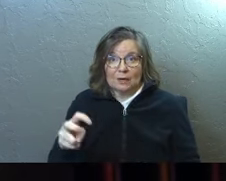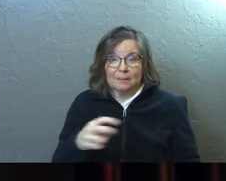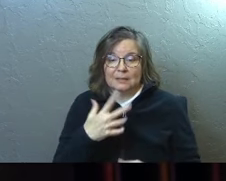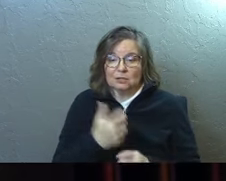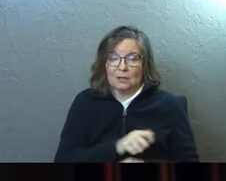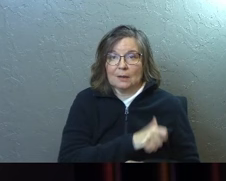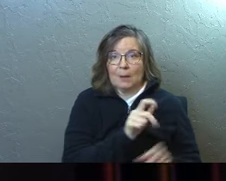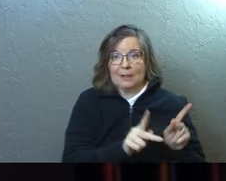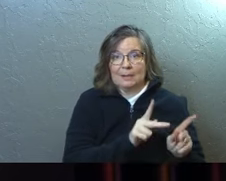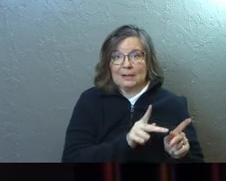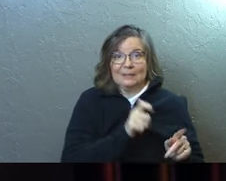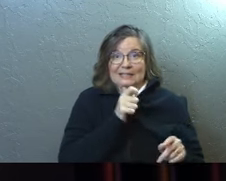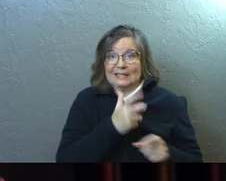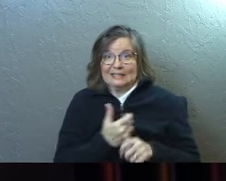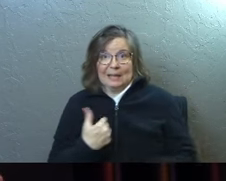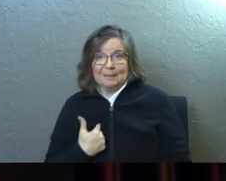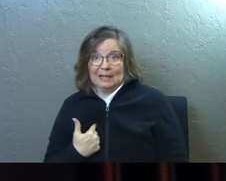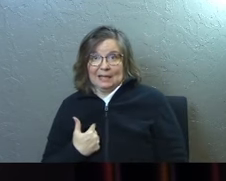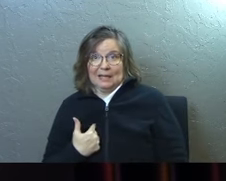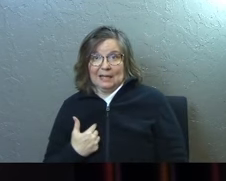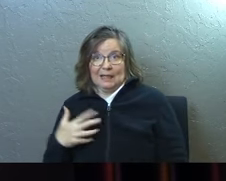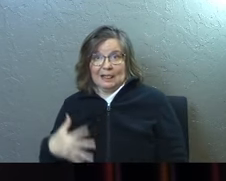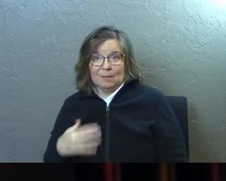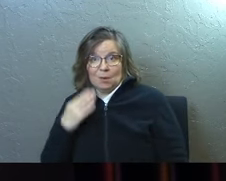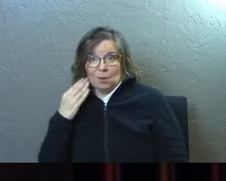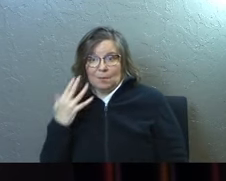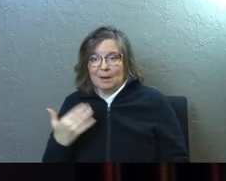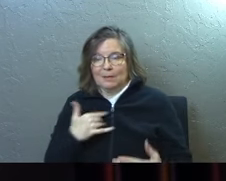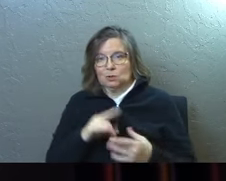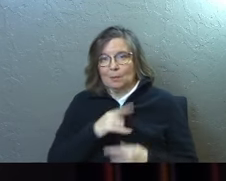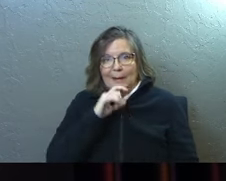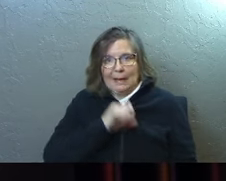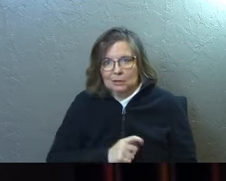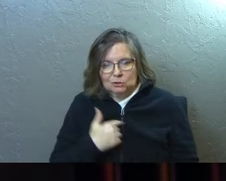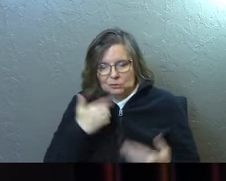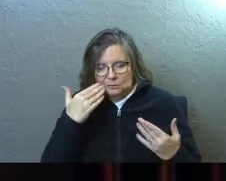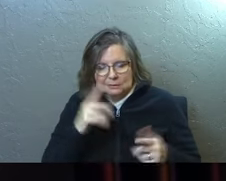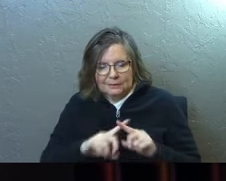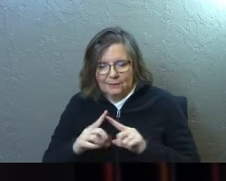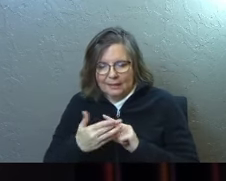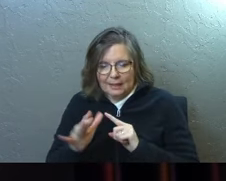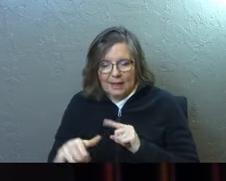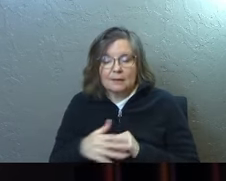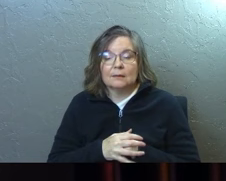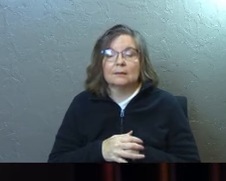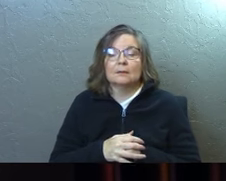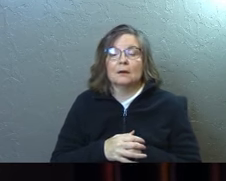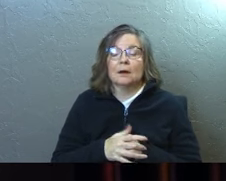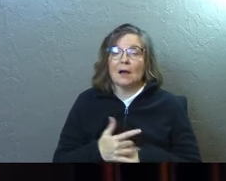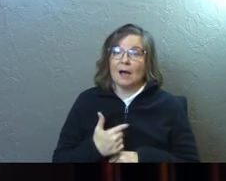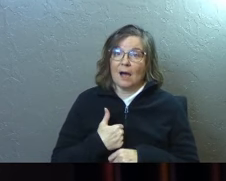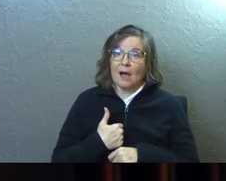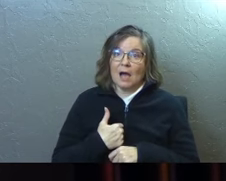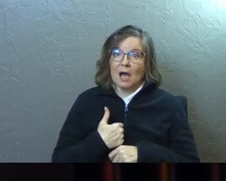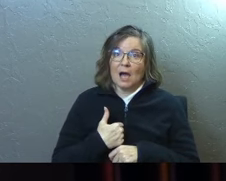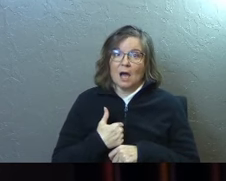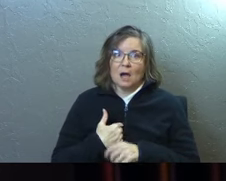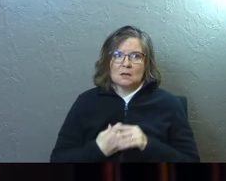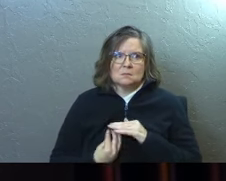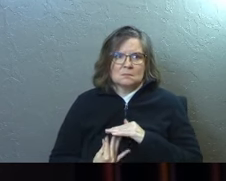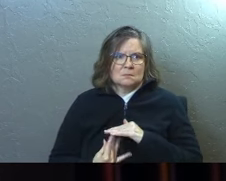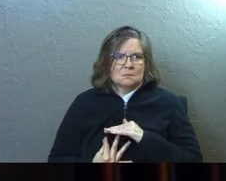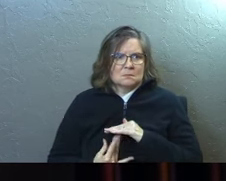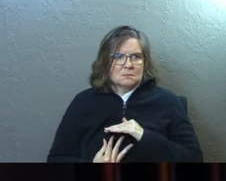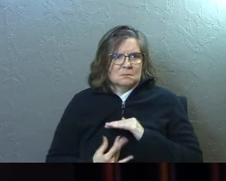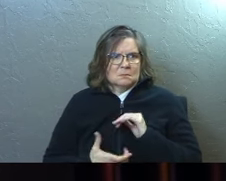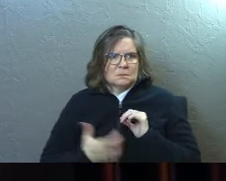He took some other people, did not take me, probably had to do with my age and some different things like that. I was so angry at